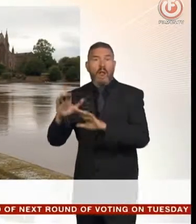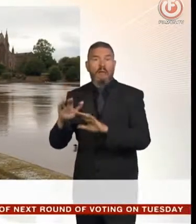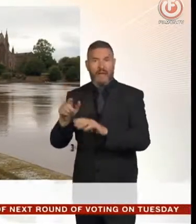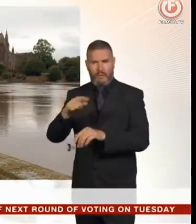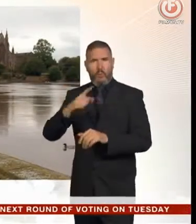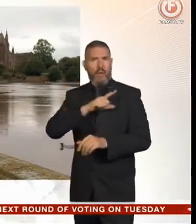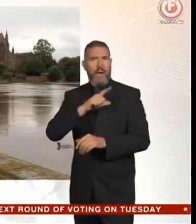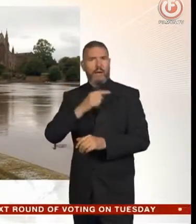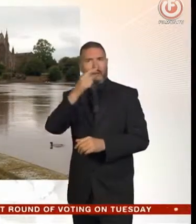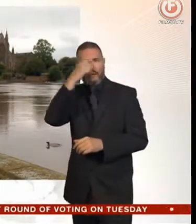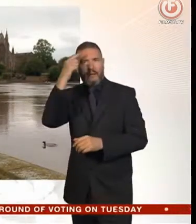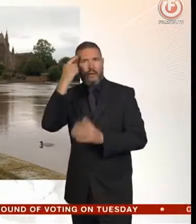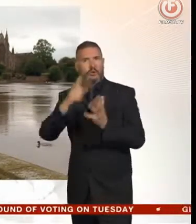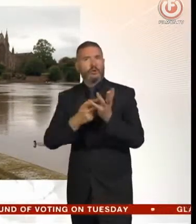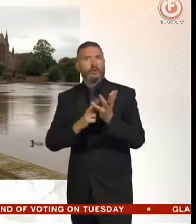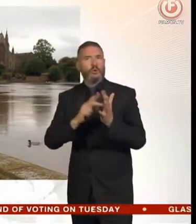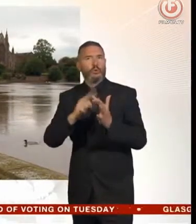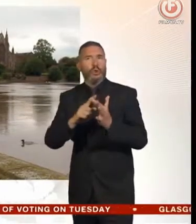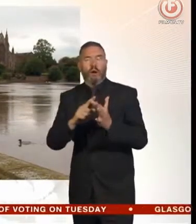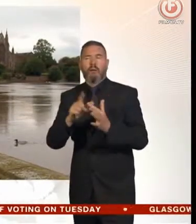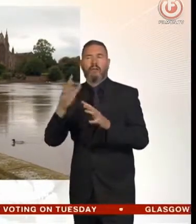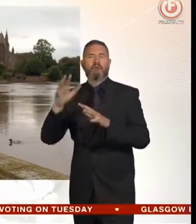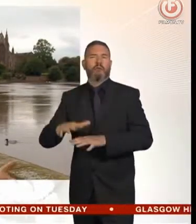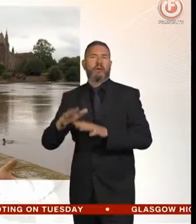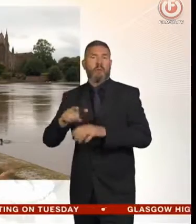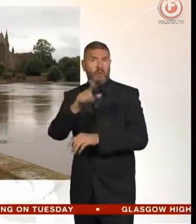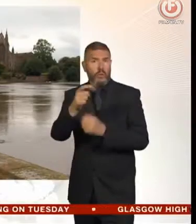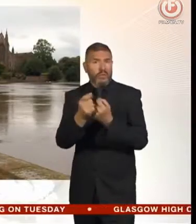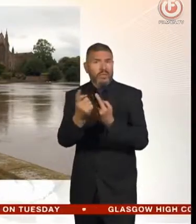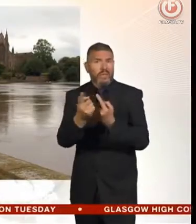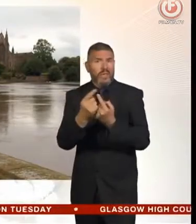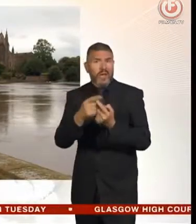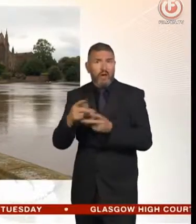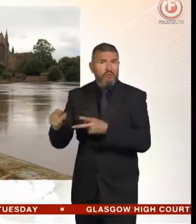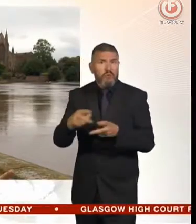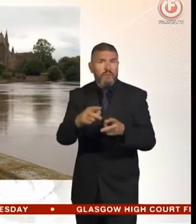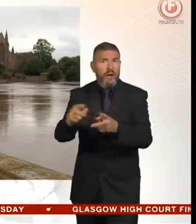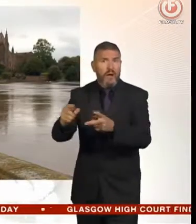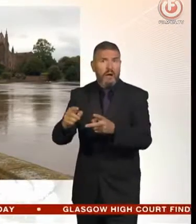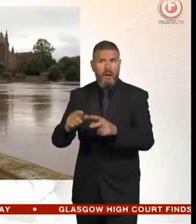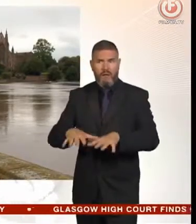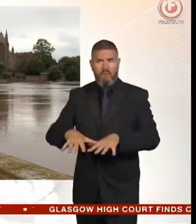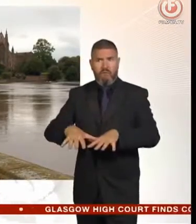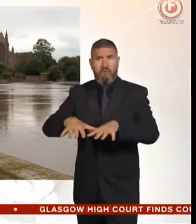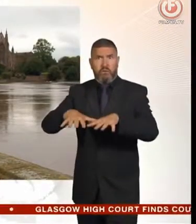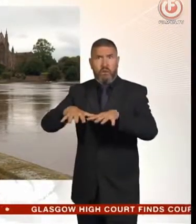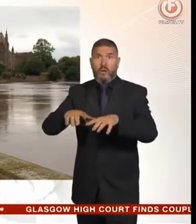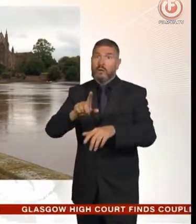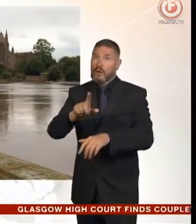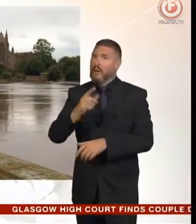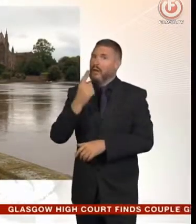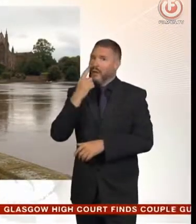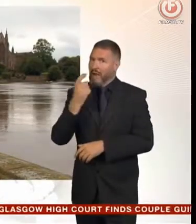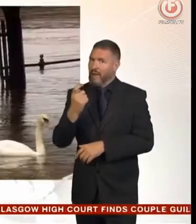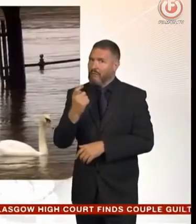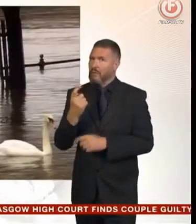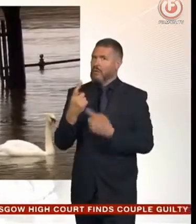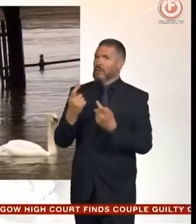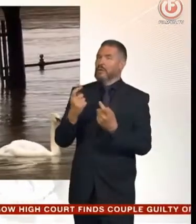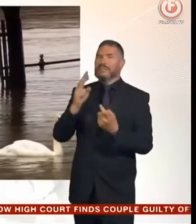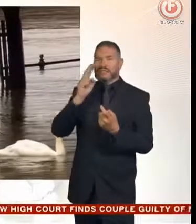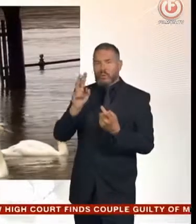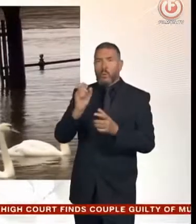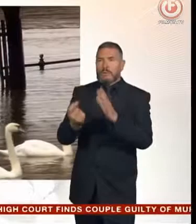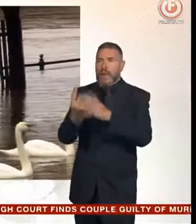And, you know, what we're urging is people, if you are near rivers, they are very high, they're very swollen, they're reacting very quick to rain, increased vigilance, you know, be